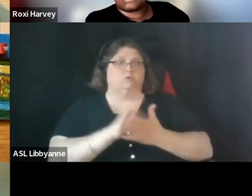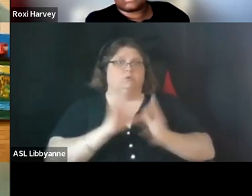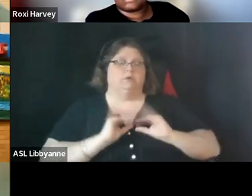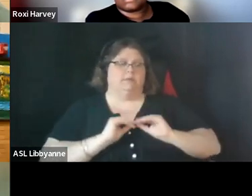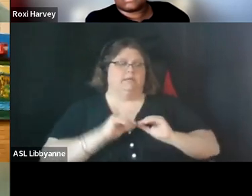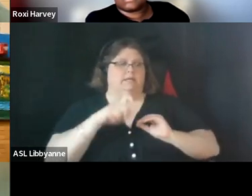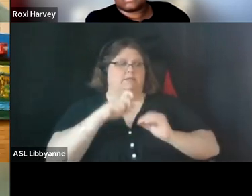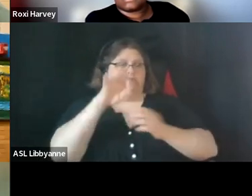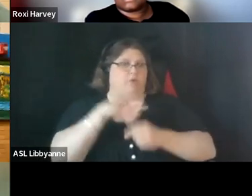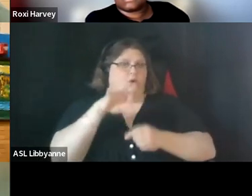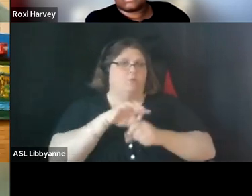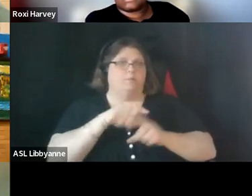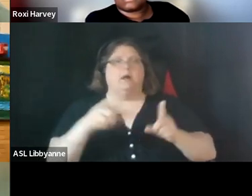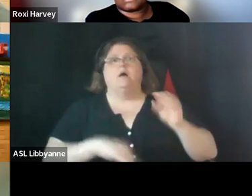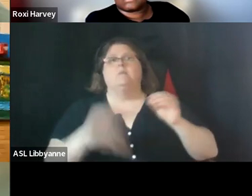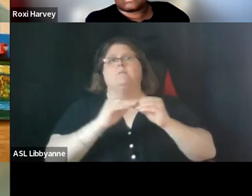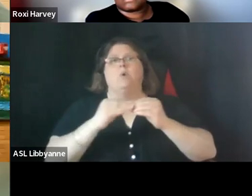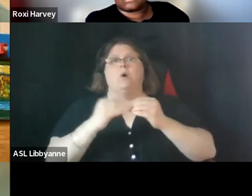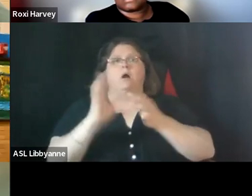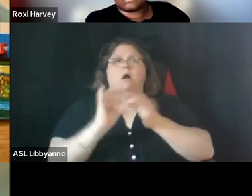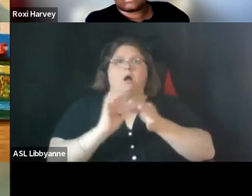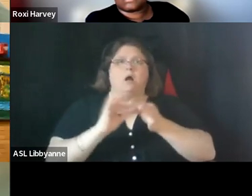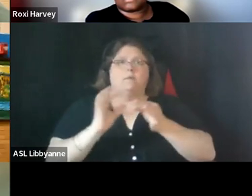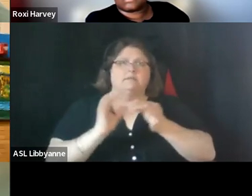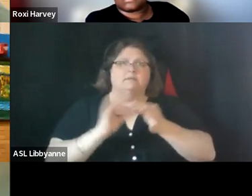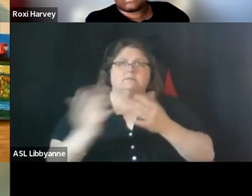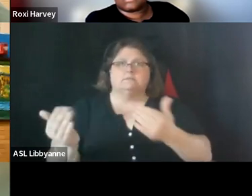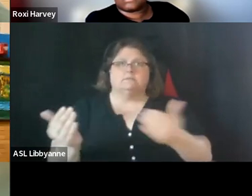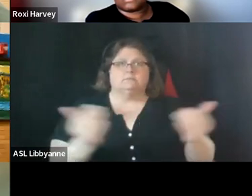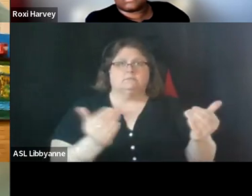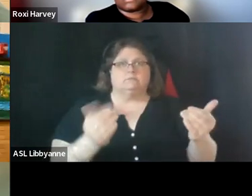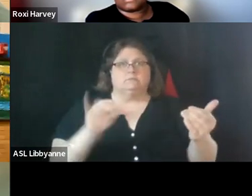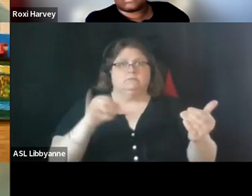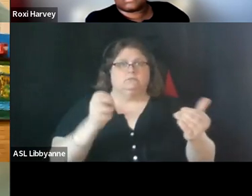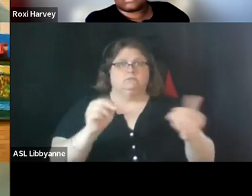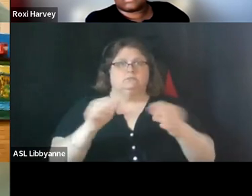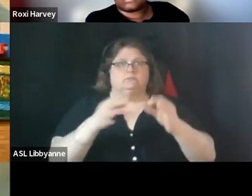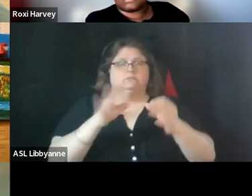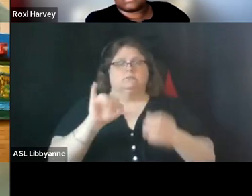any other comments before i move on to the um to the job description